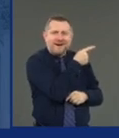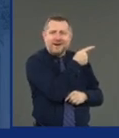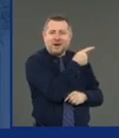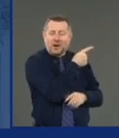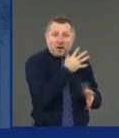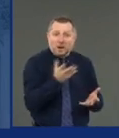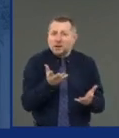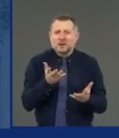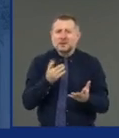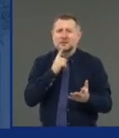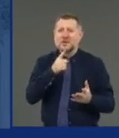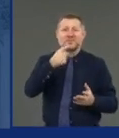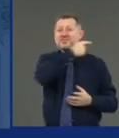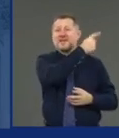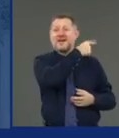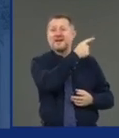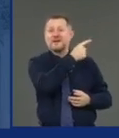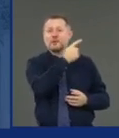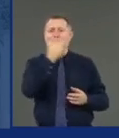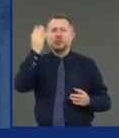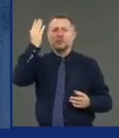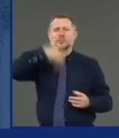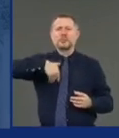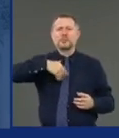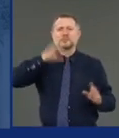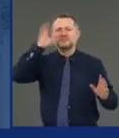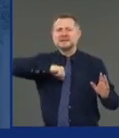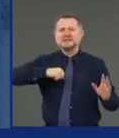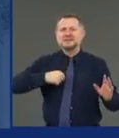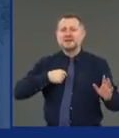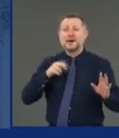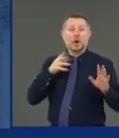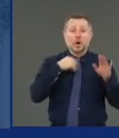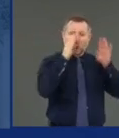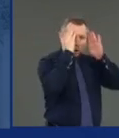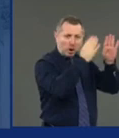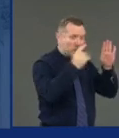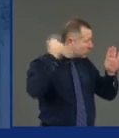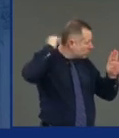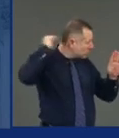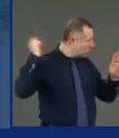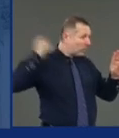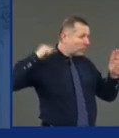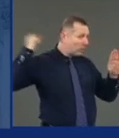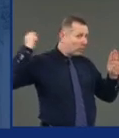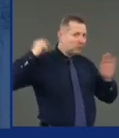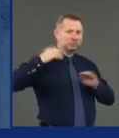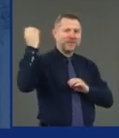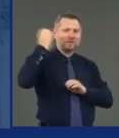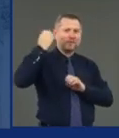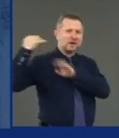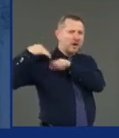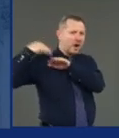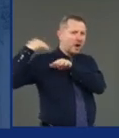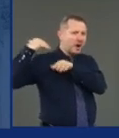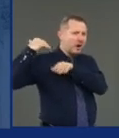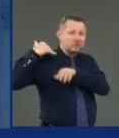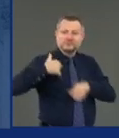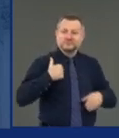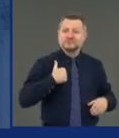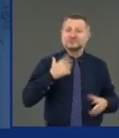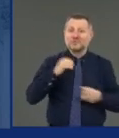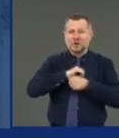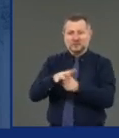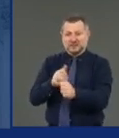they missed it. We were looking to the West. came from the East. The virus left China, went to Europe. Three